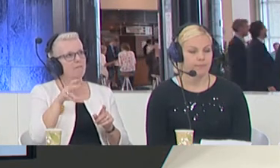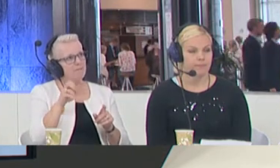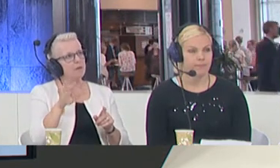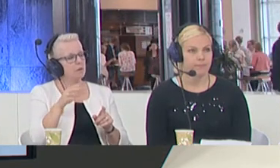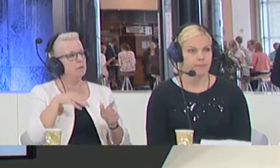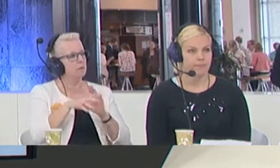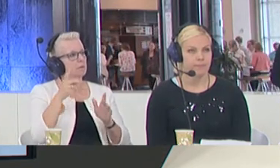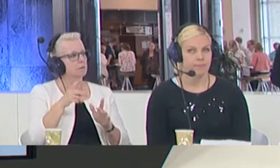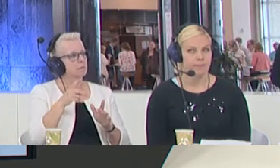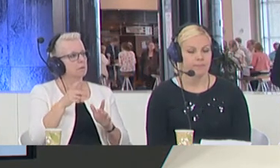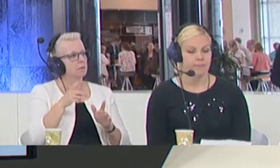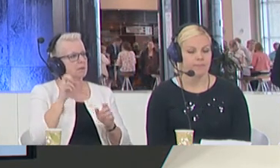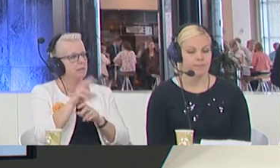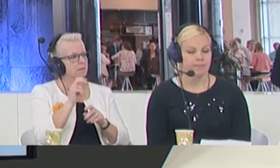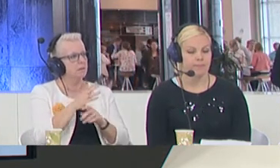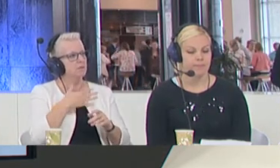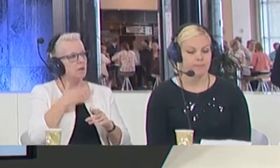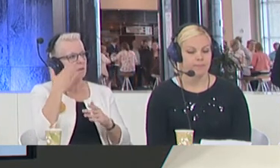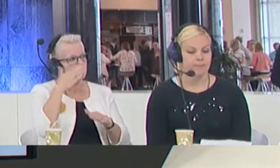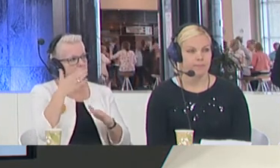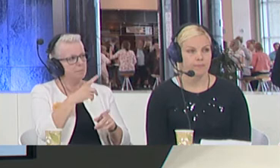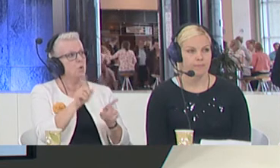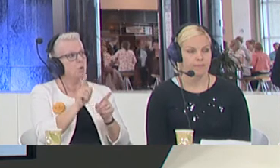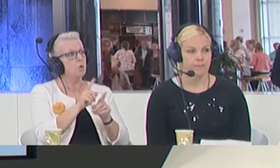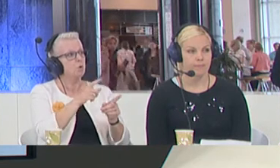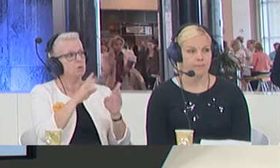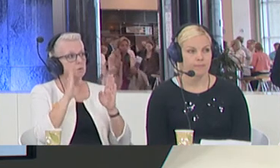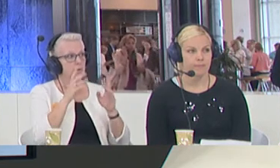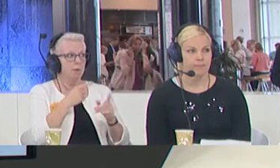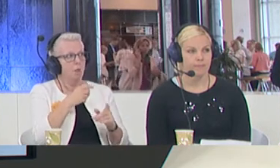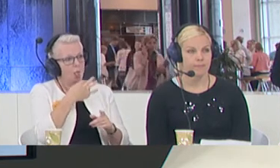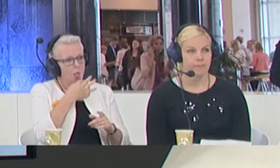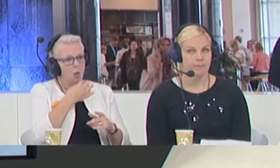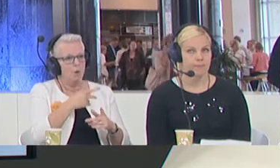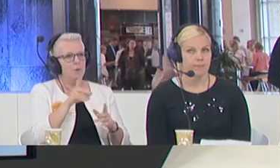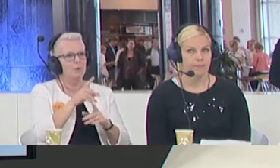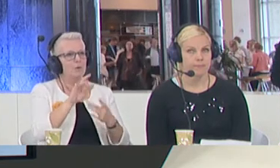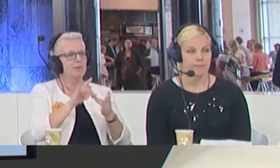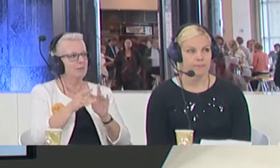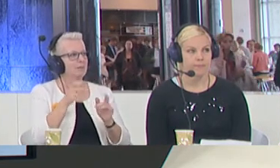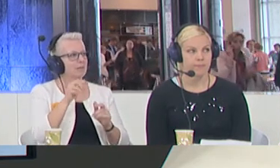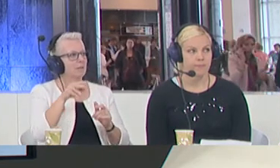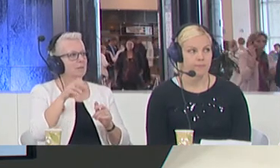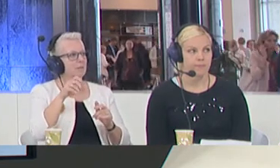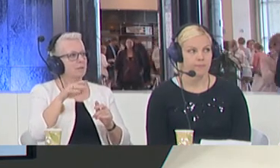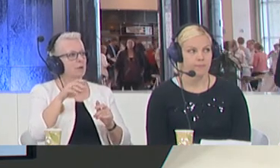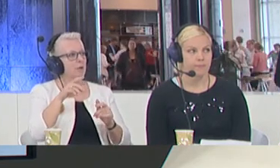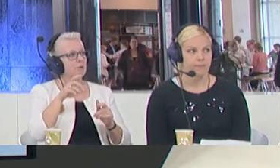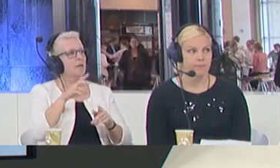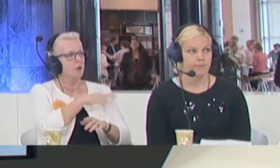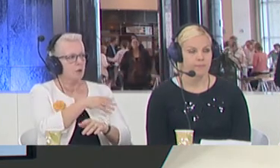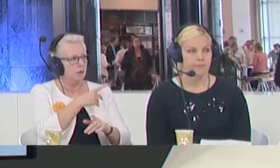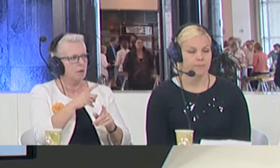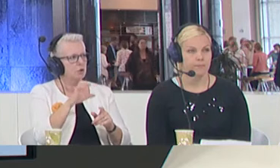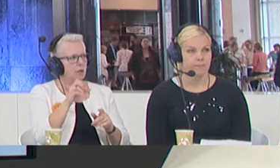Officer at the European Council on Refugees and Exiles. We're also joined by students from University Campus Networks, Andrea Pancho from Zagreb University in Croatia,